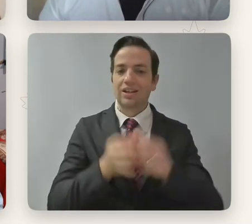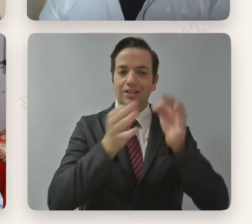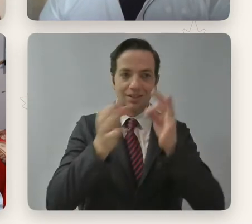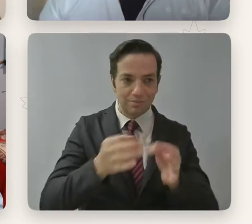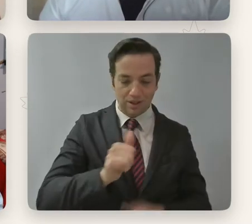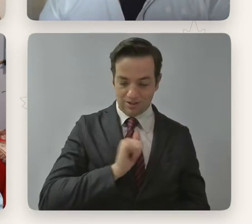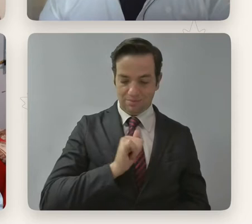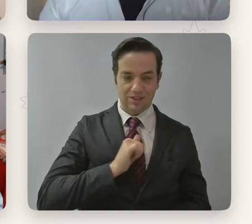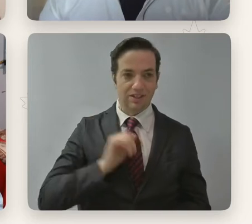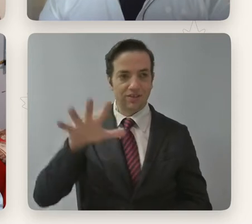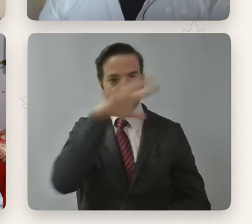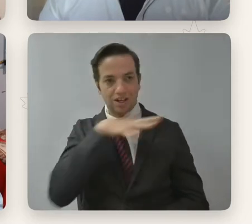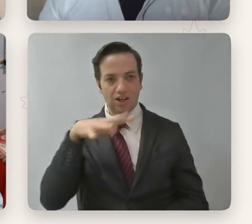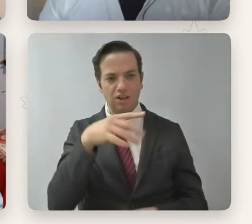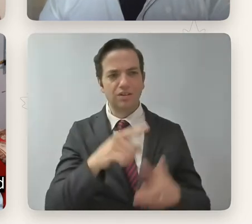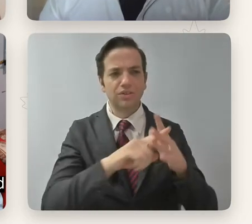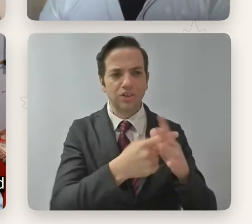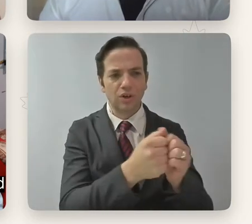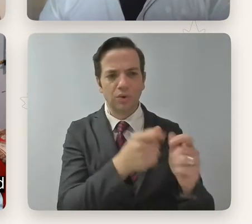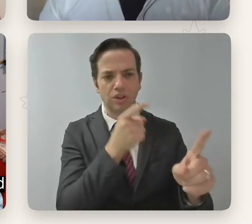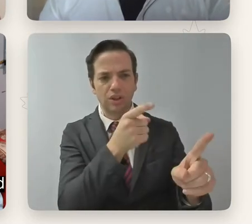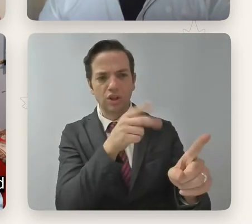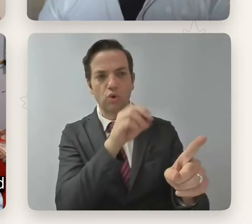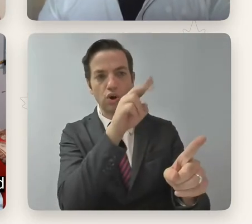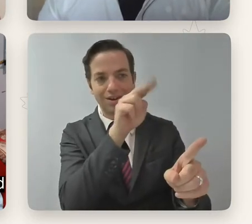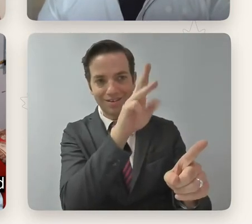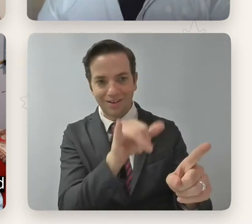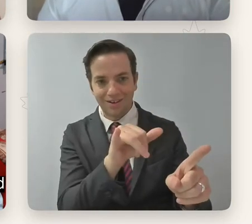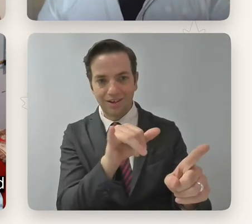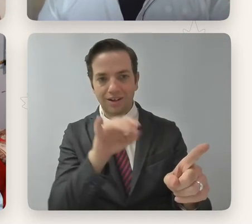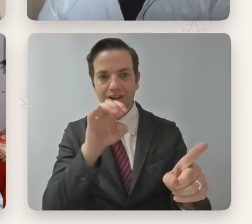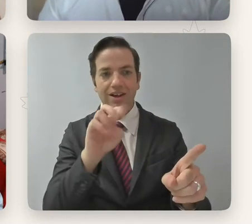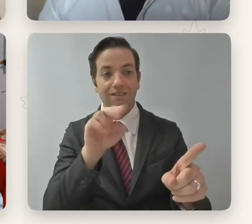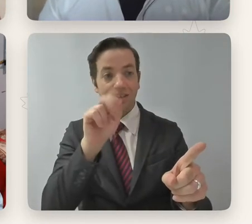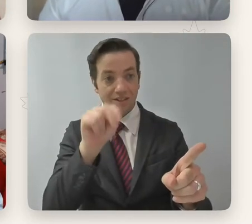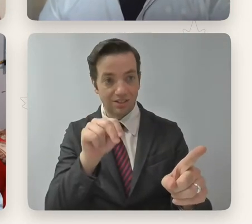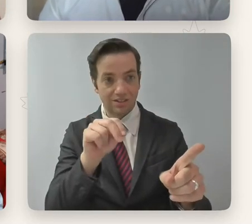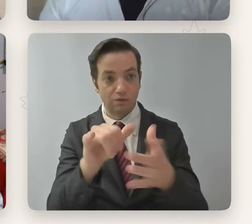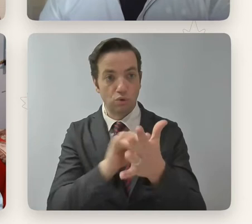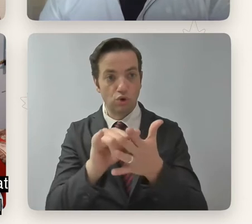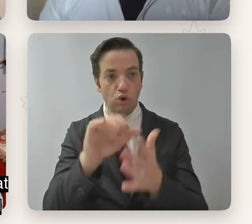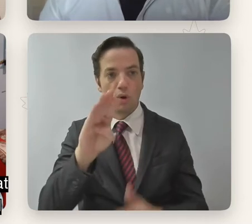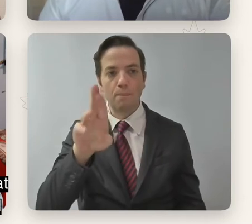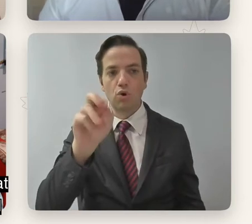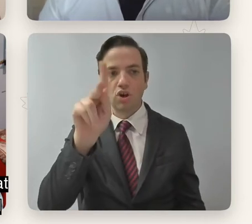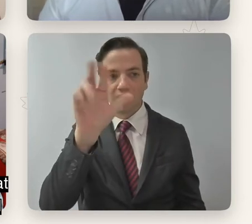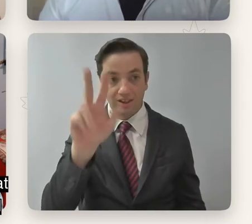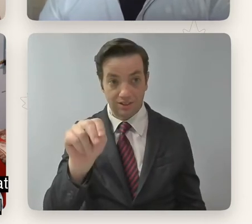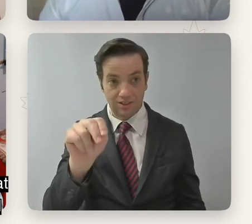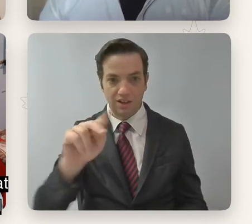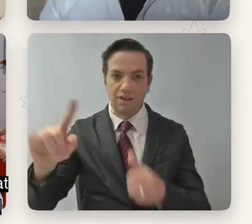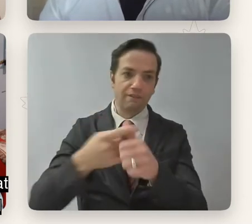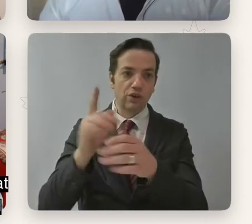So I want to start with Rodney Evans. Rodney is a Brooklyn-based filmmaker. His first feature, Brother to Brother, won the Special Jury